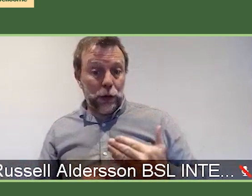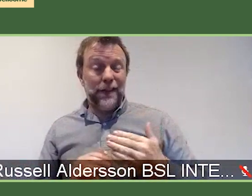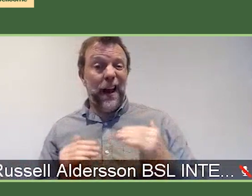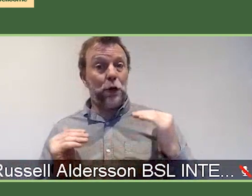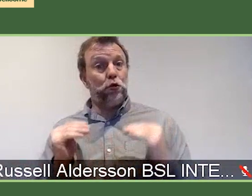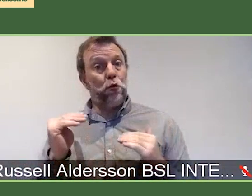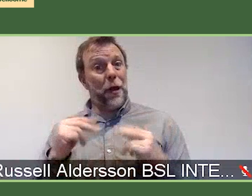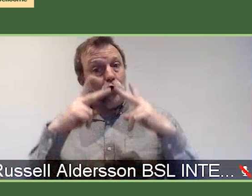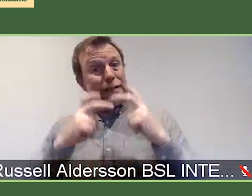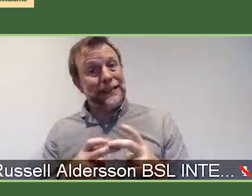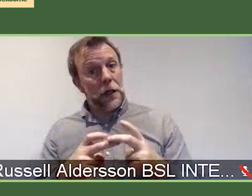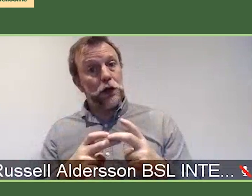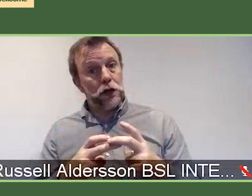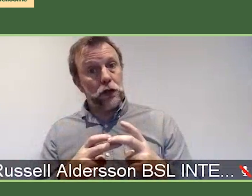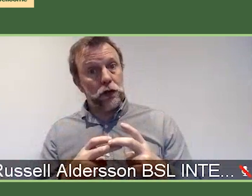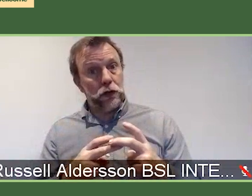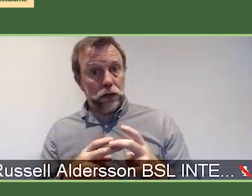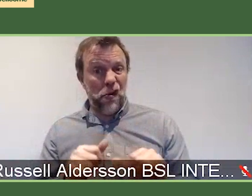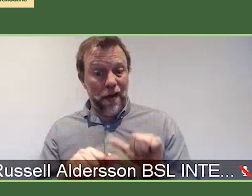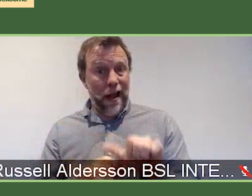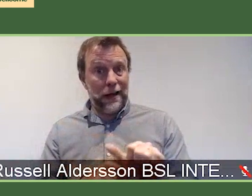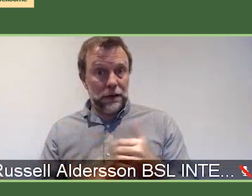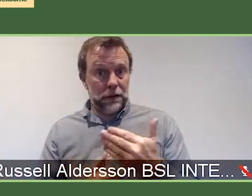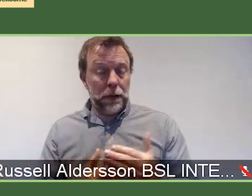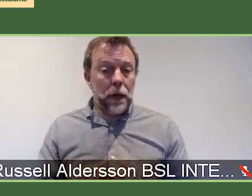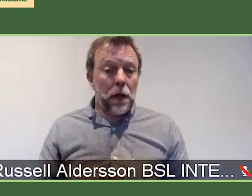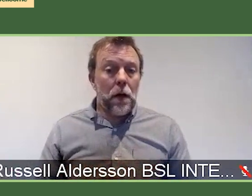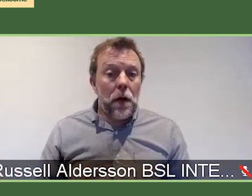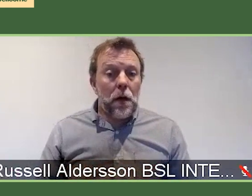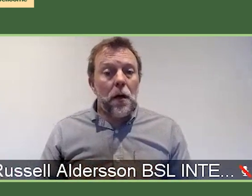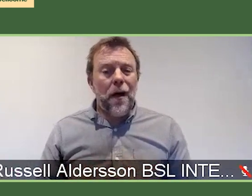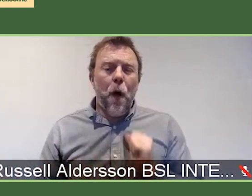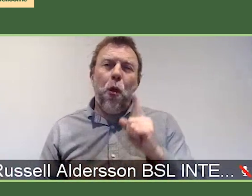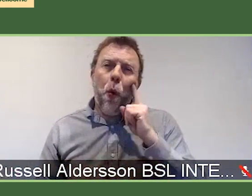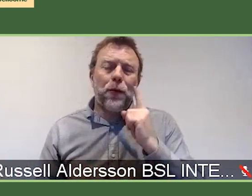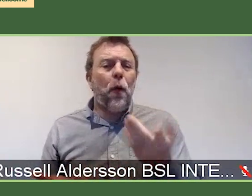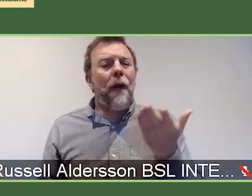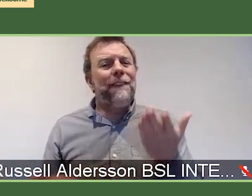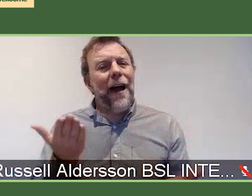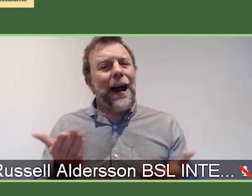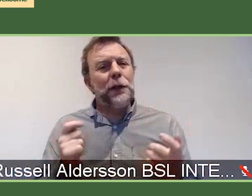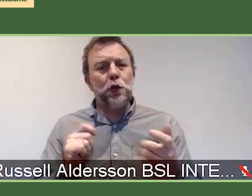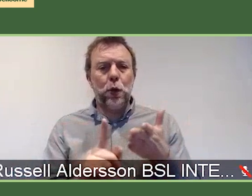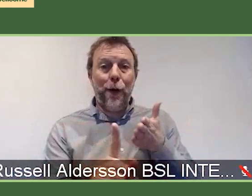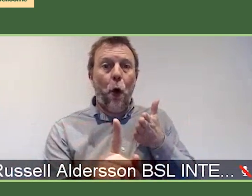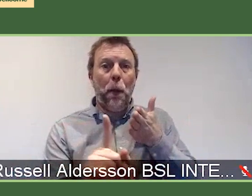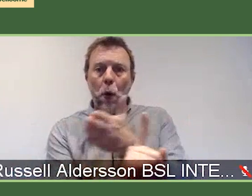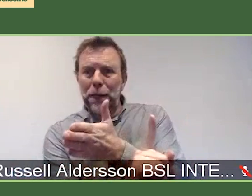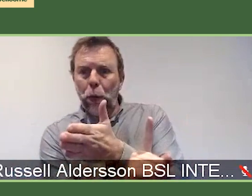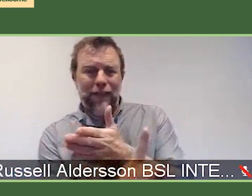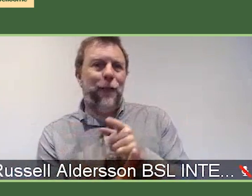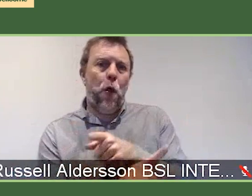at the end of their grant. And so we thought it was, you know, particularly unfair to kind of change the goalposts for those people.